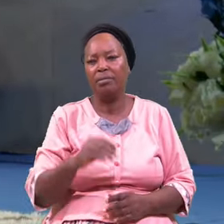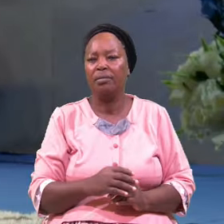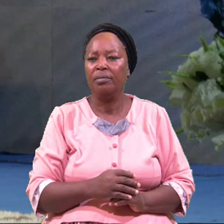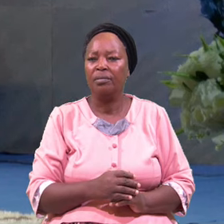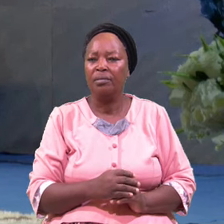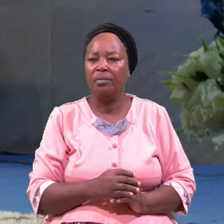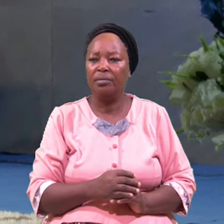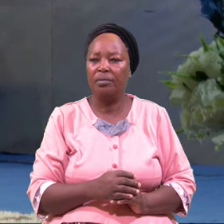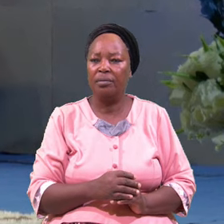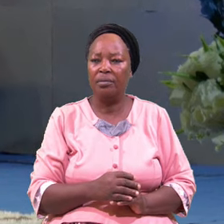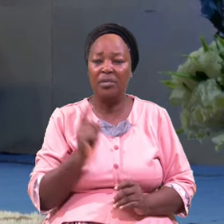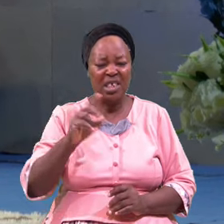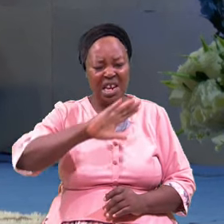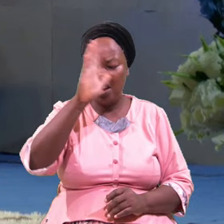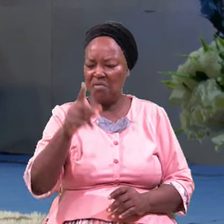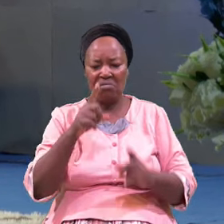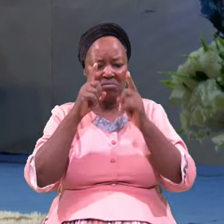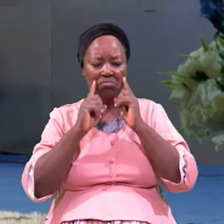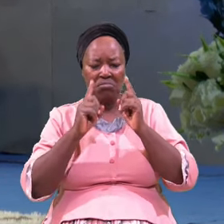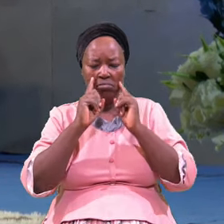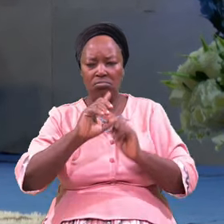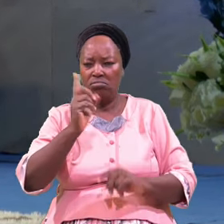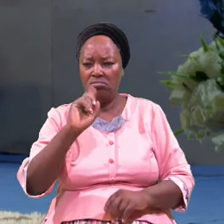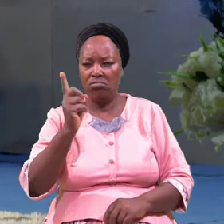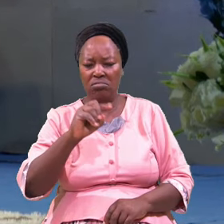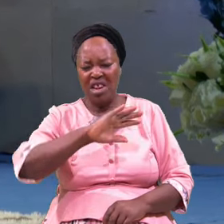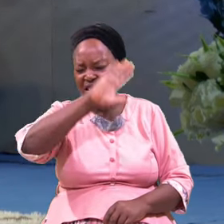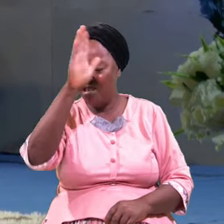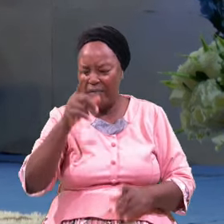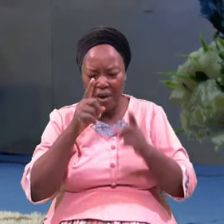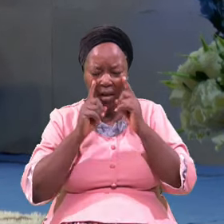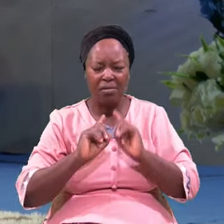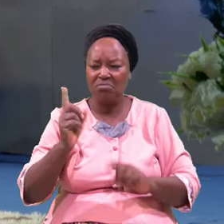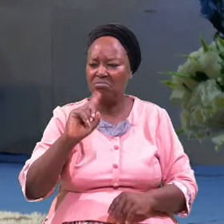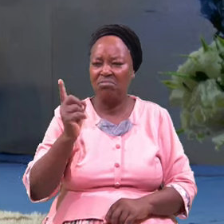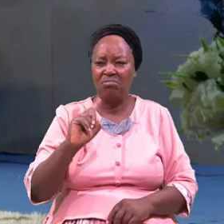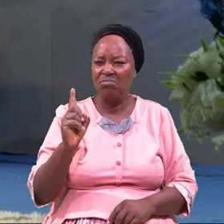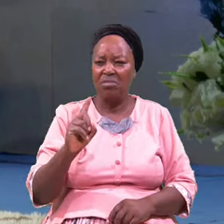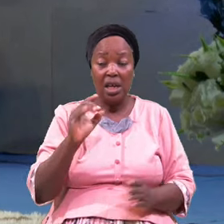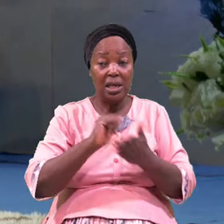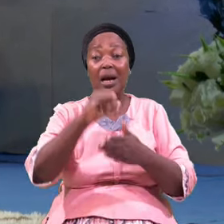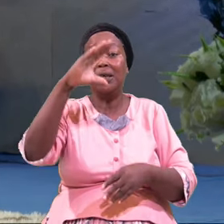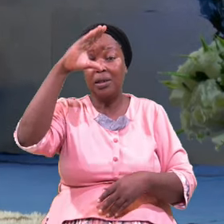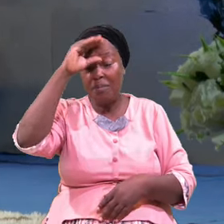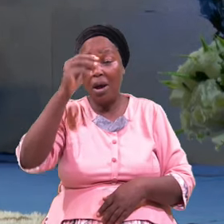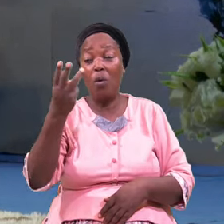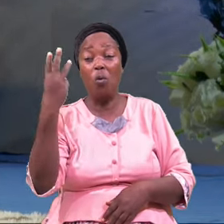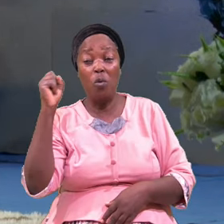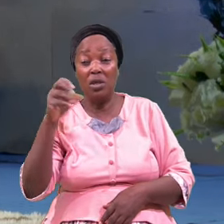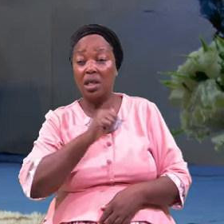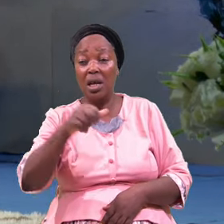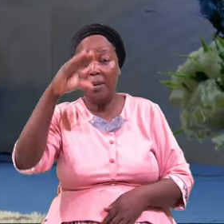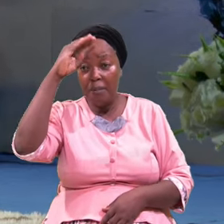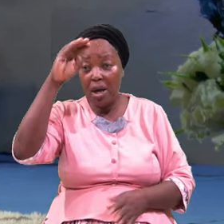He Never Cried He Never Cried That Man Was A Man